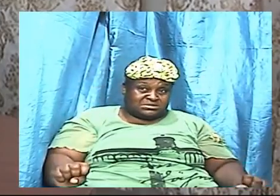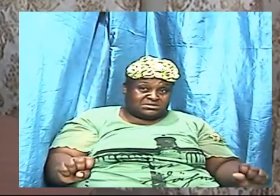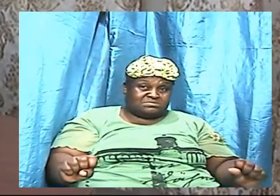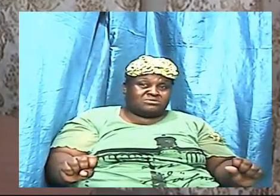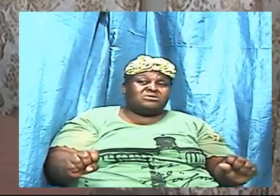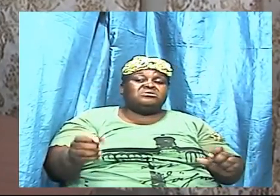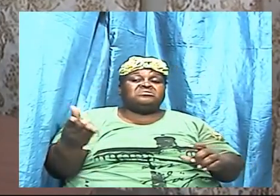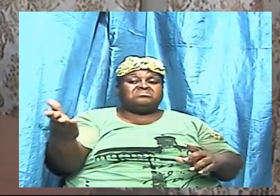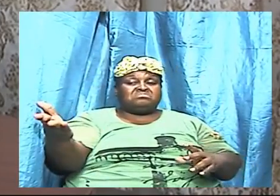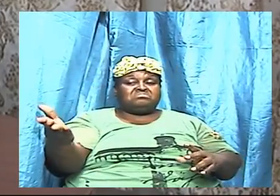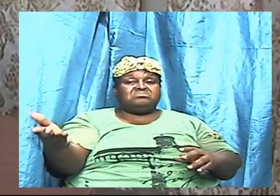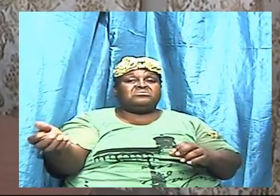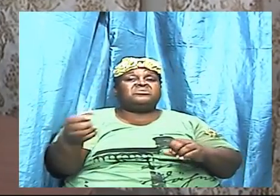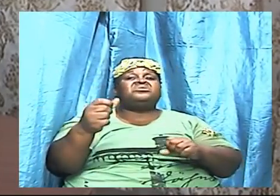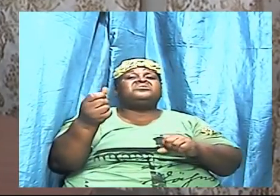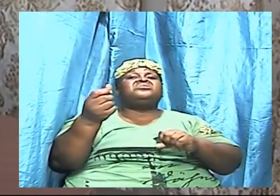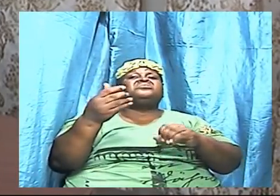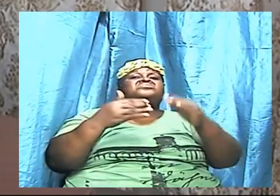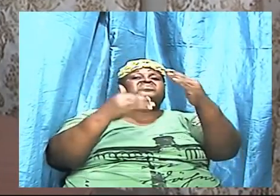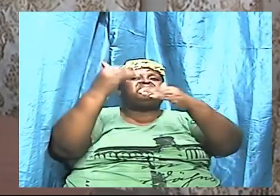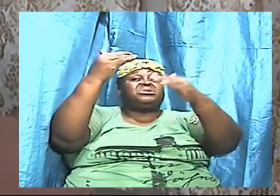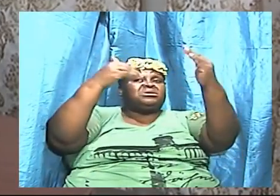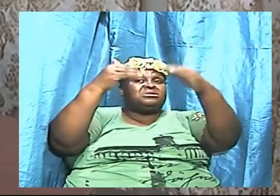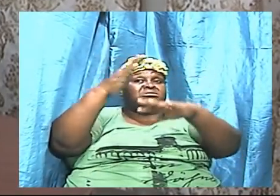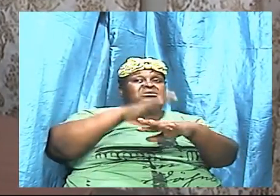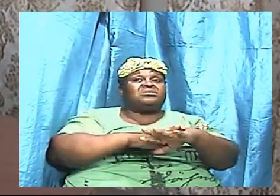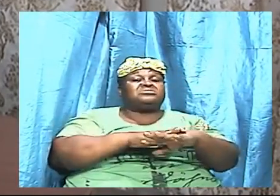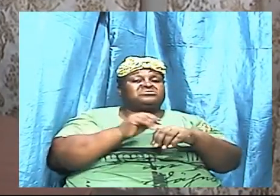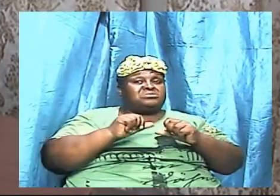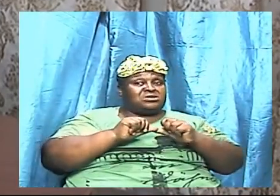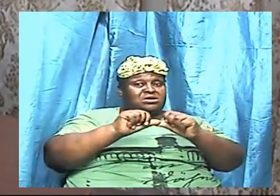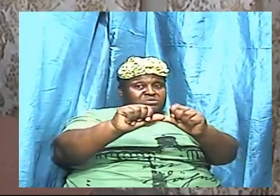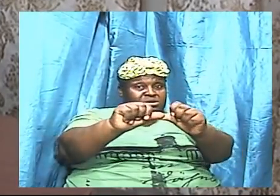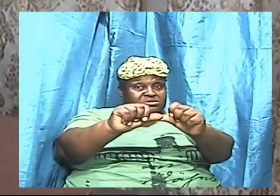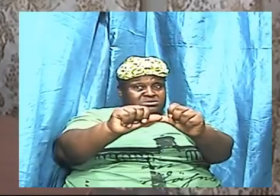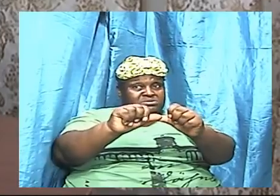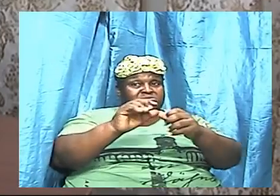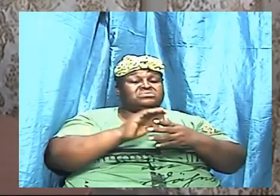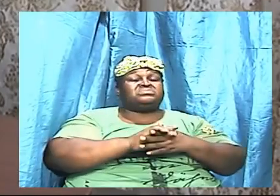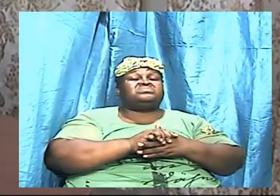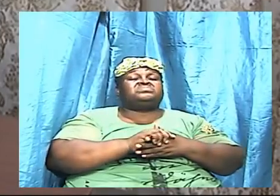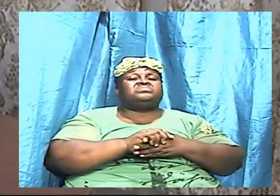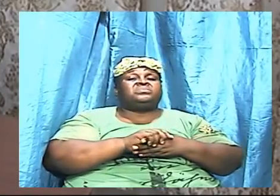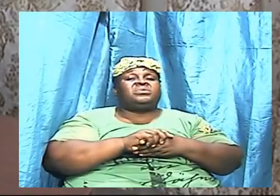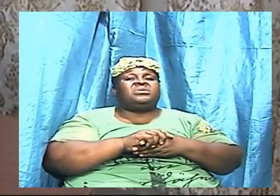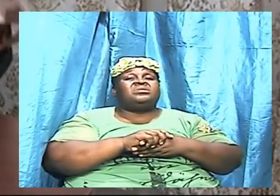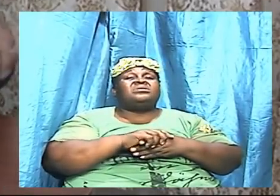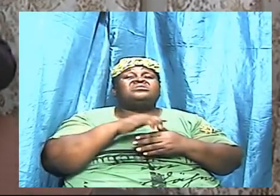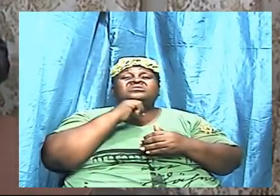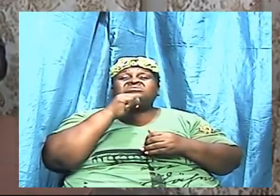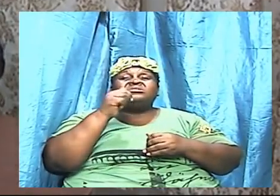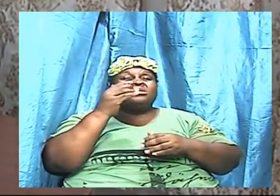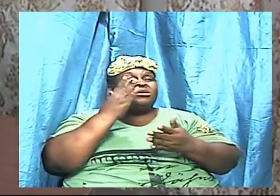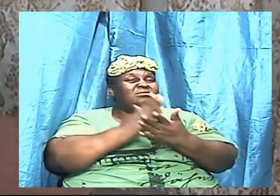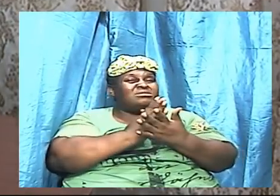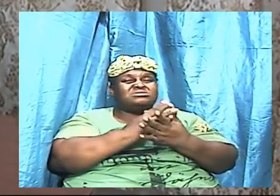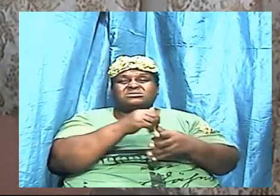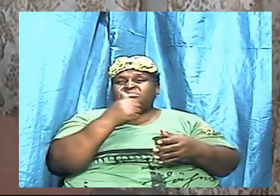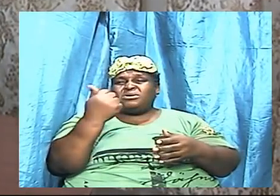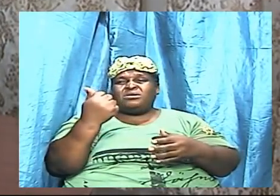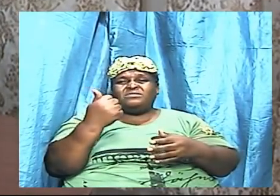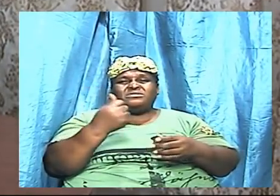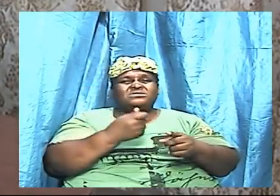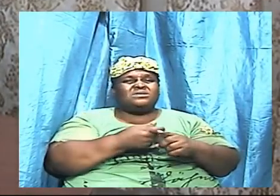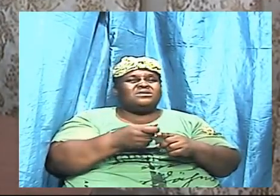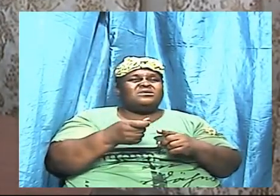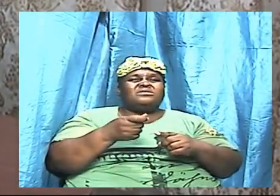can build upon to keep going on that even when we are through we continue to read it's not going to stop others from reading the